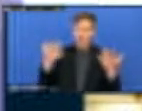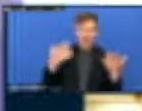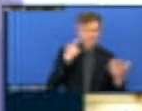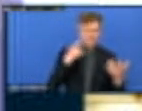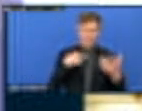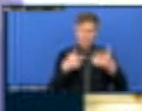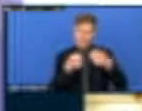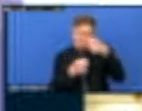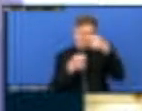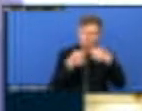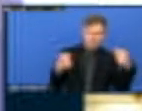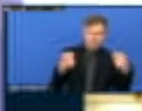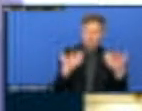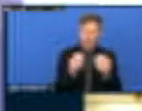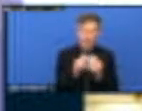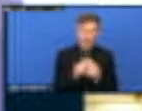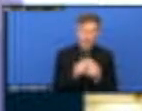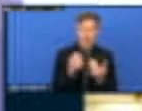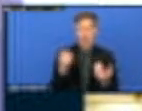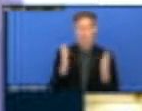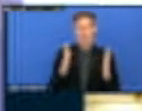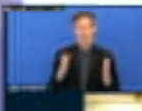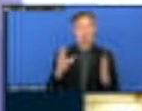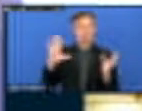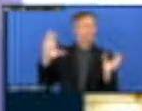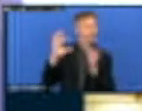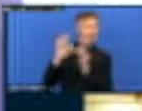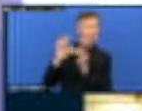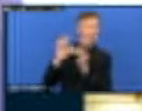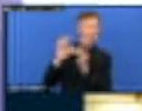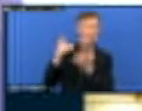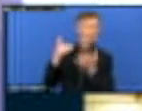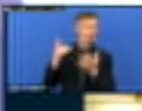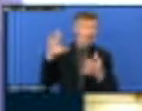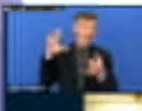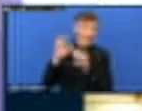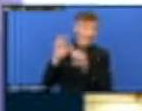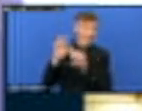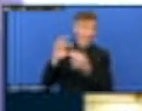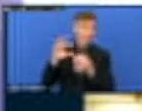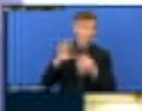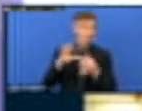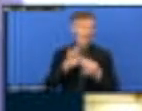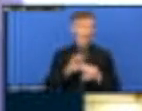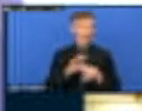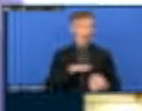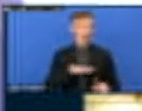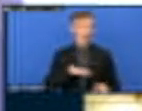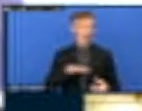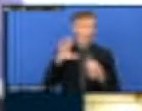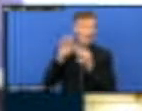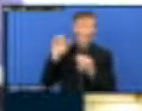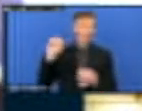authorities, it manifests itself at the local level. So to find out a mechanism of how those resources